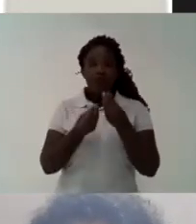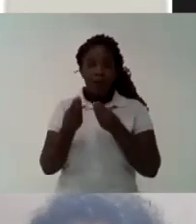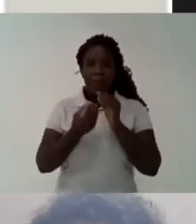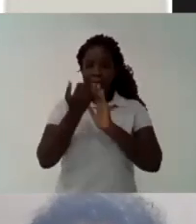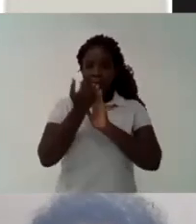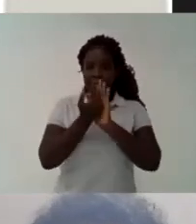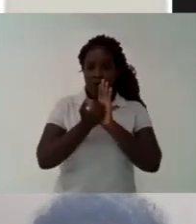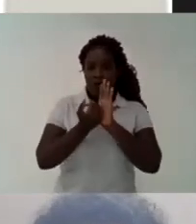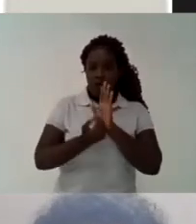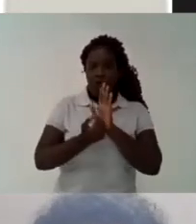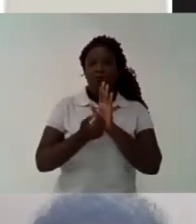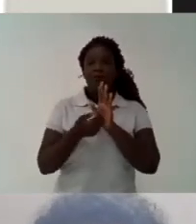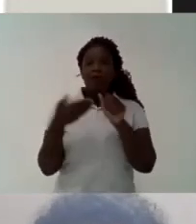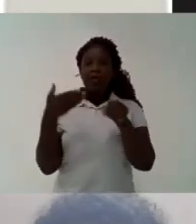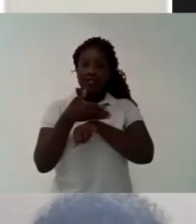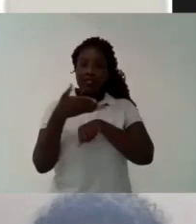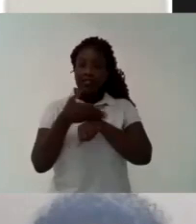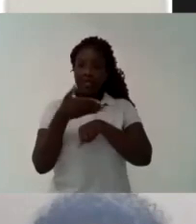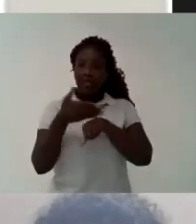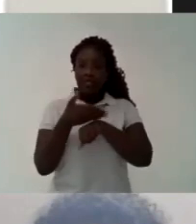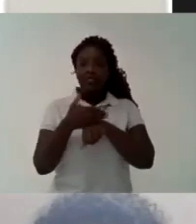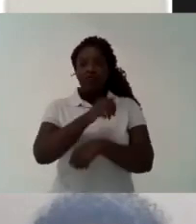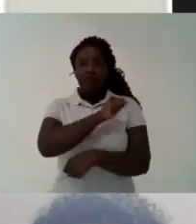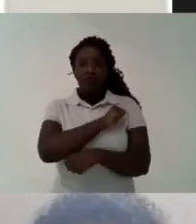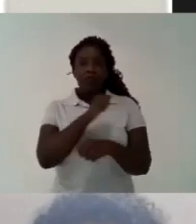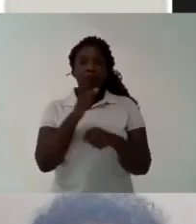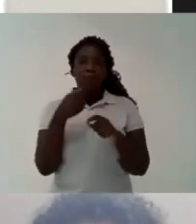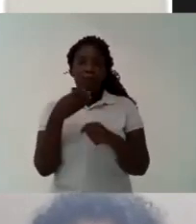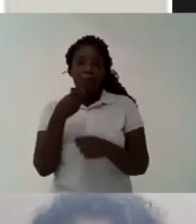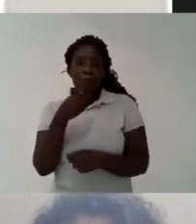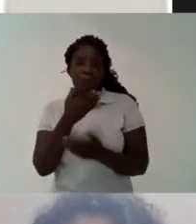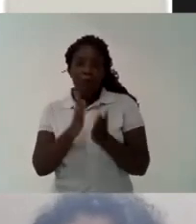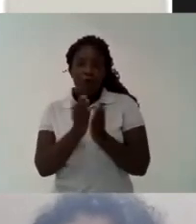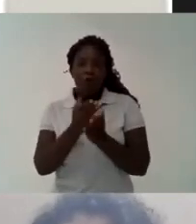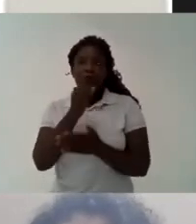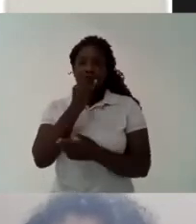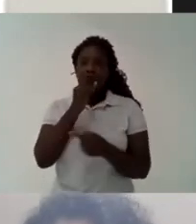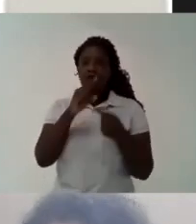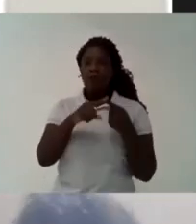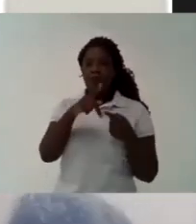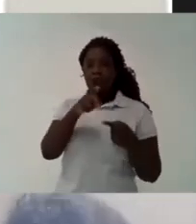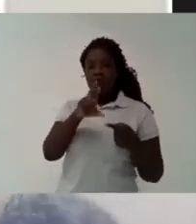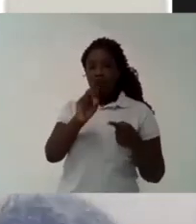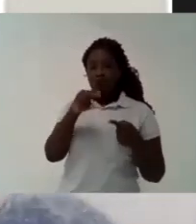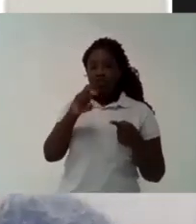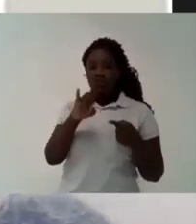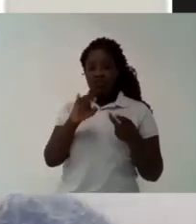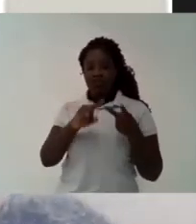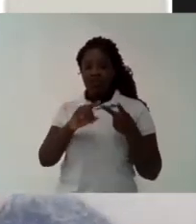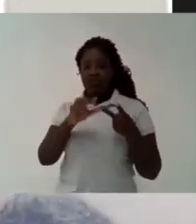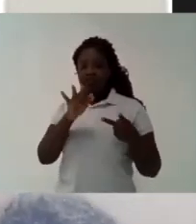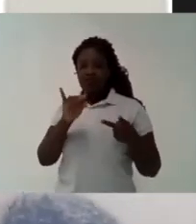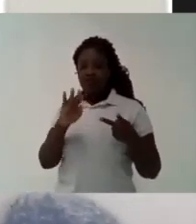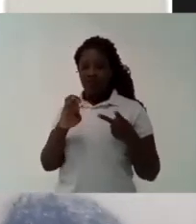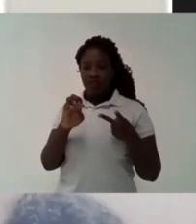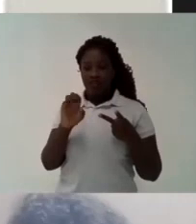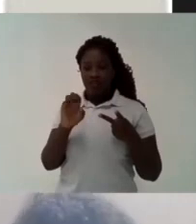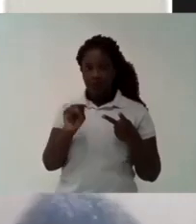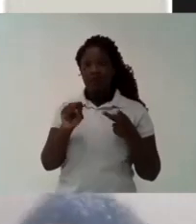A threat to the bolsonarism So,